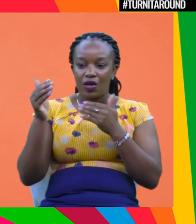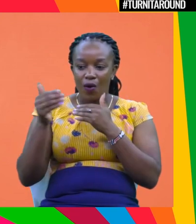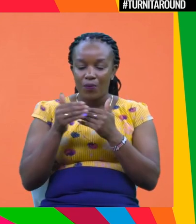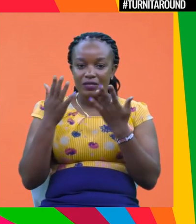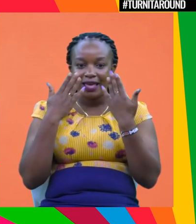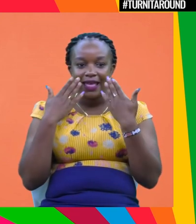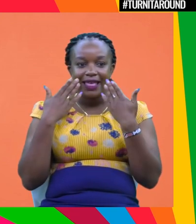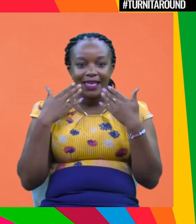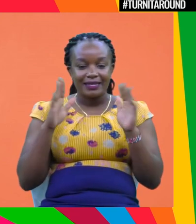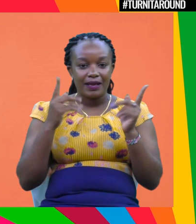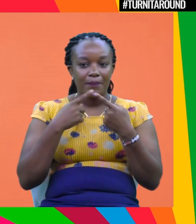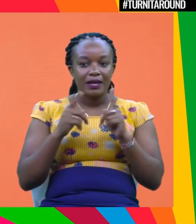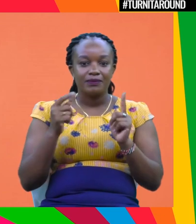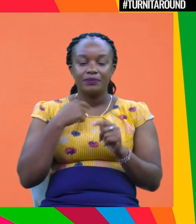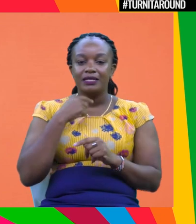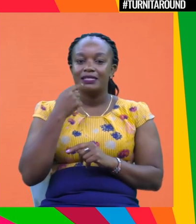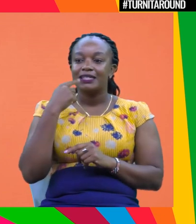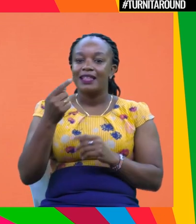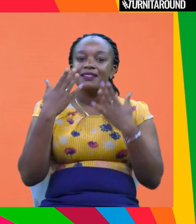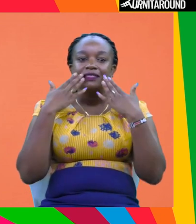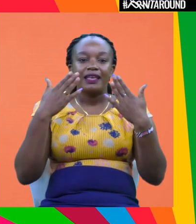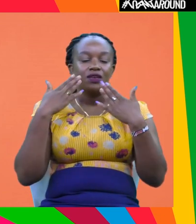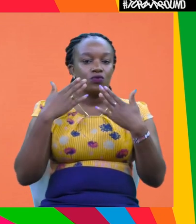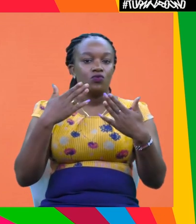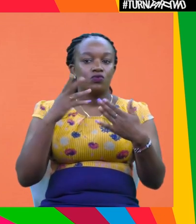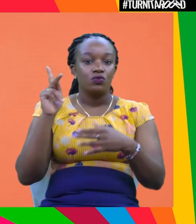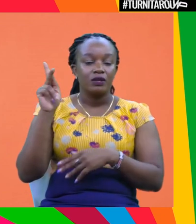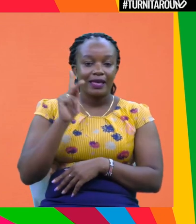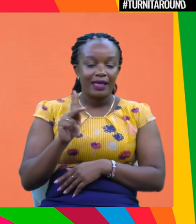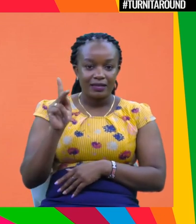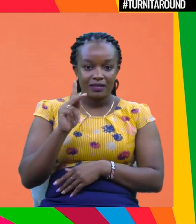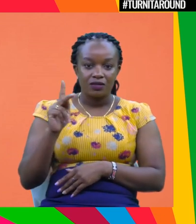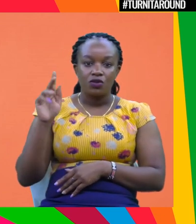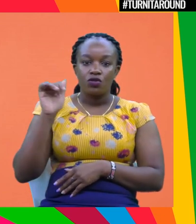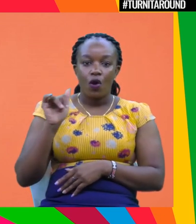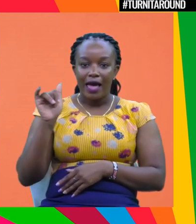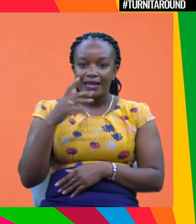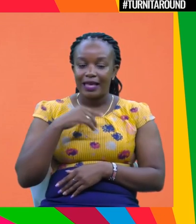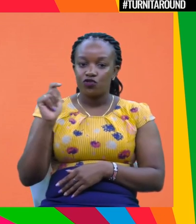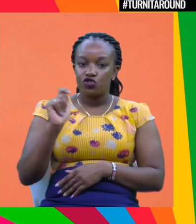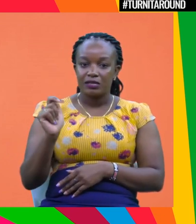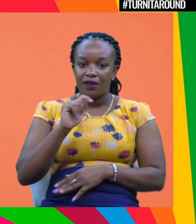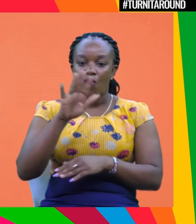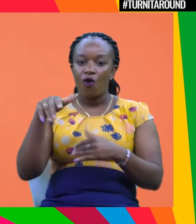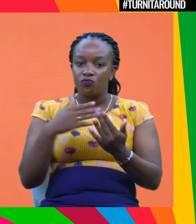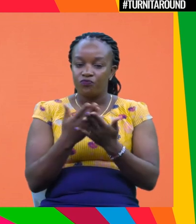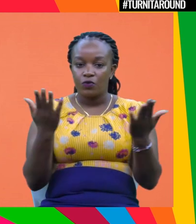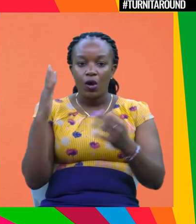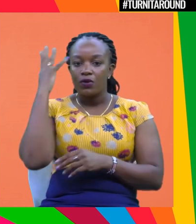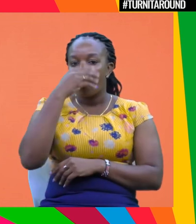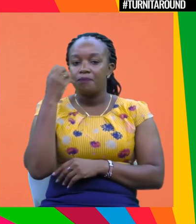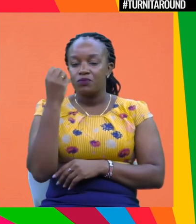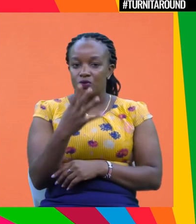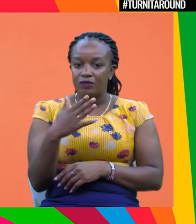is almost ending, but I just want to say a huge thank you to Ken, Johan and Trista for all of you, for your